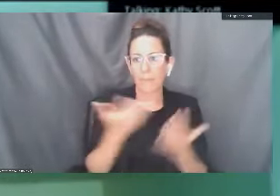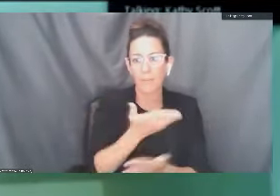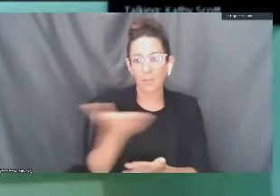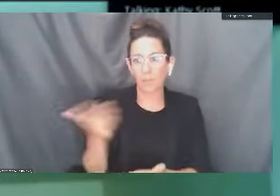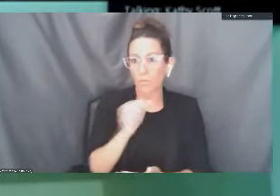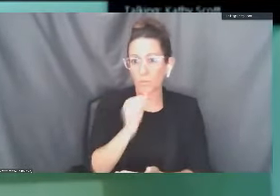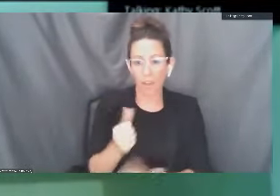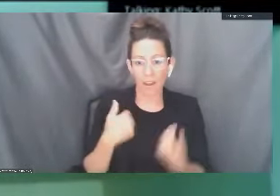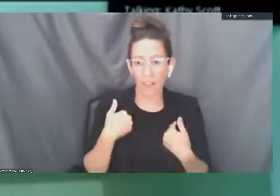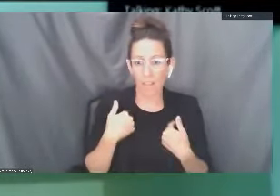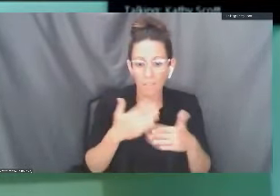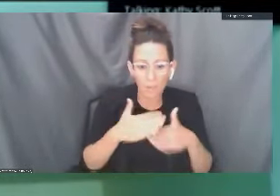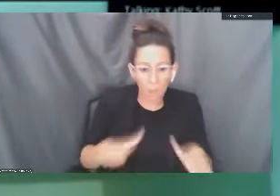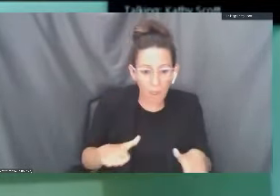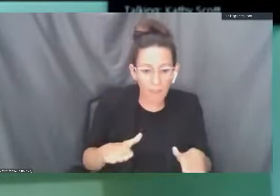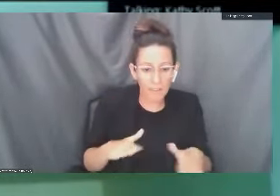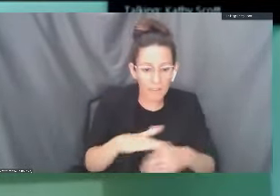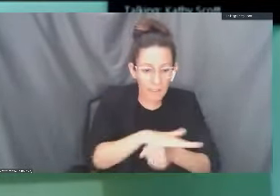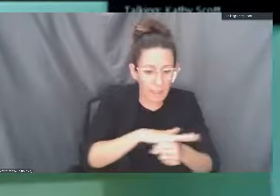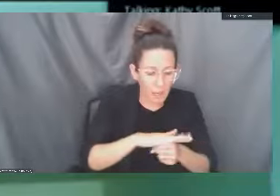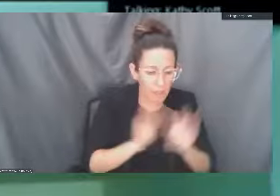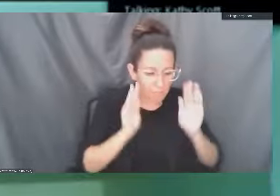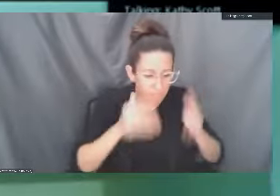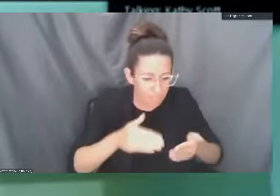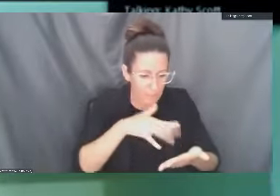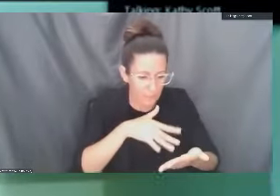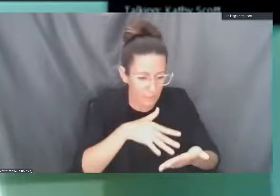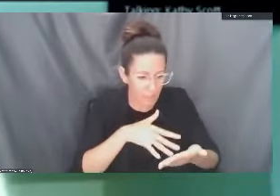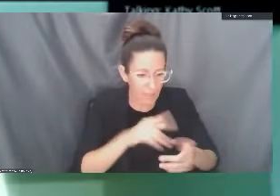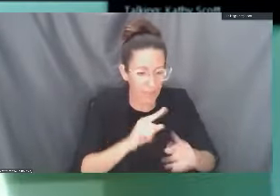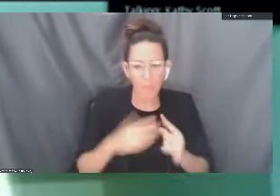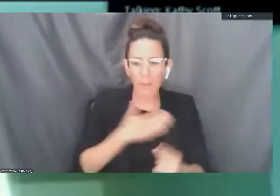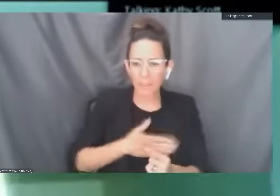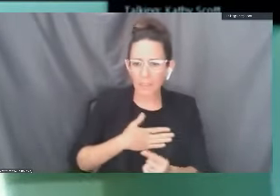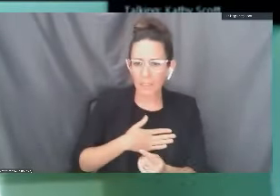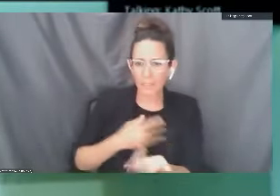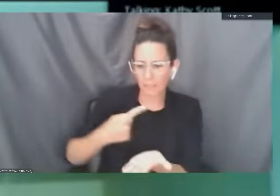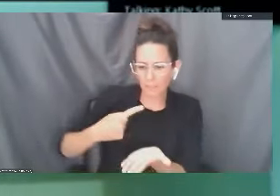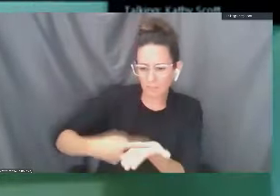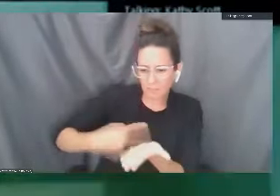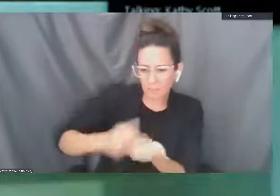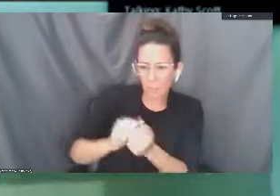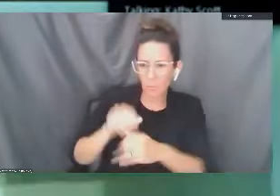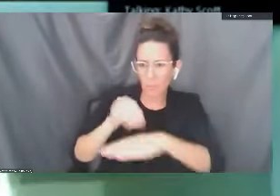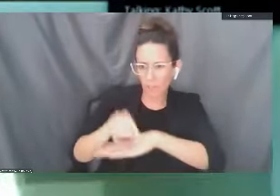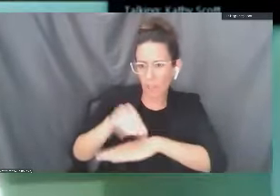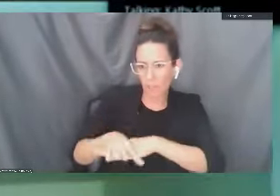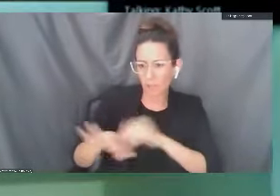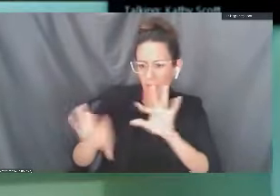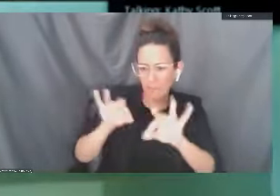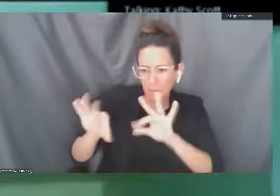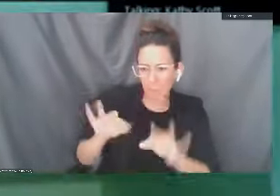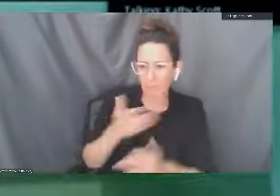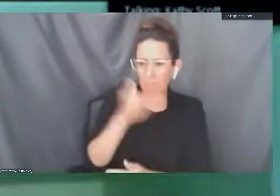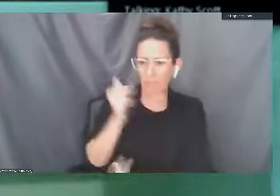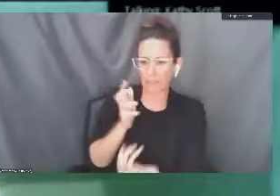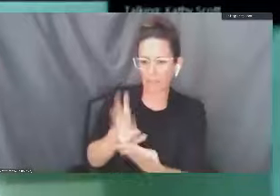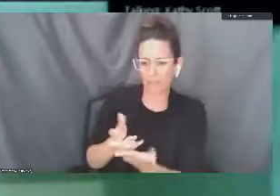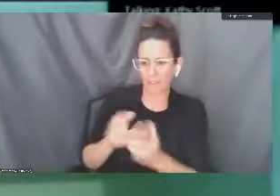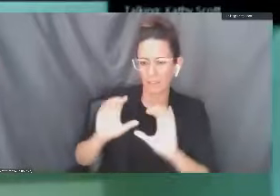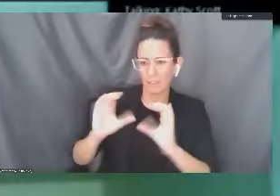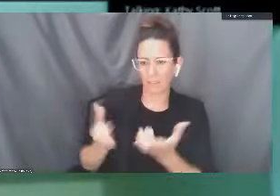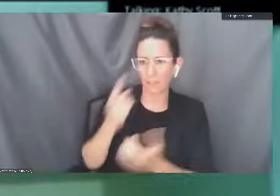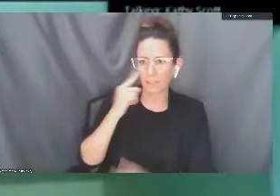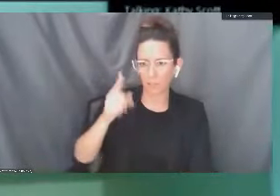quiet space. And you should, we would encourage you to work with your counselors to select the classes that are best for you. And I'll echo